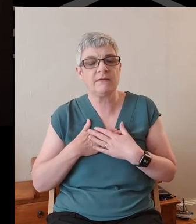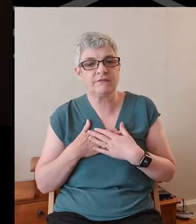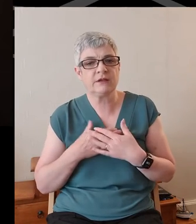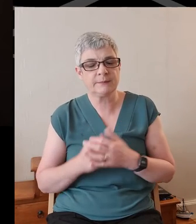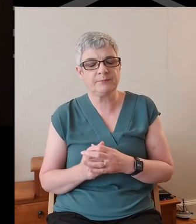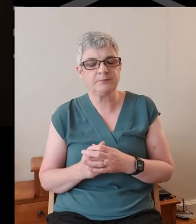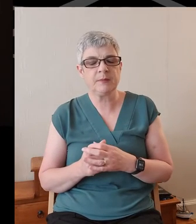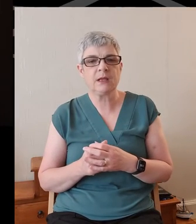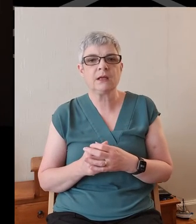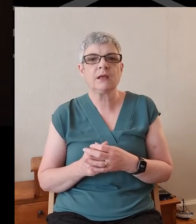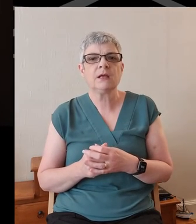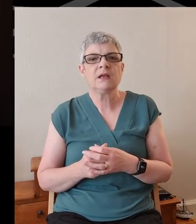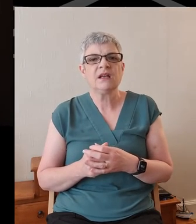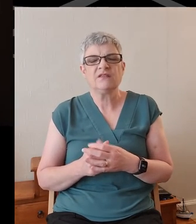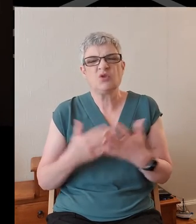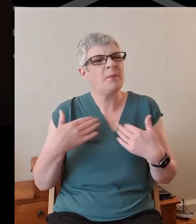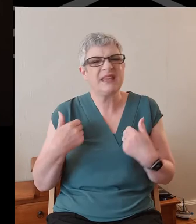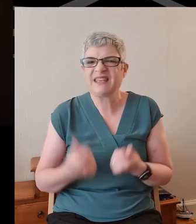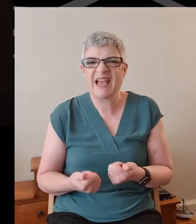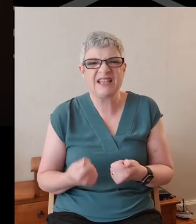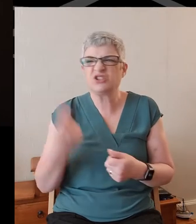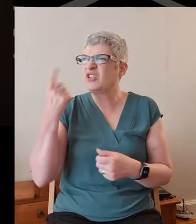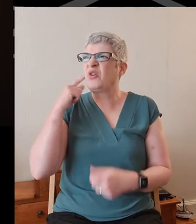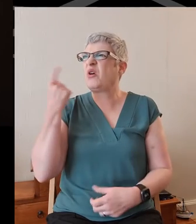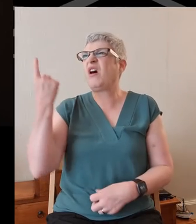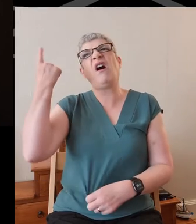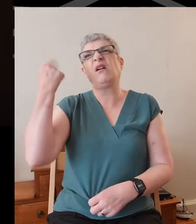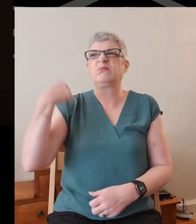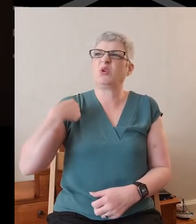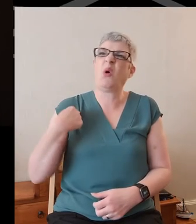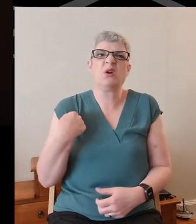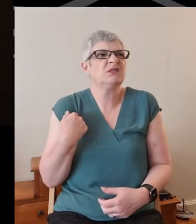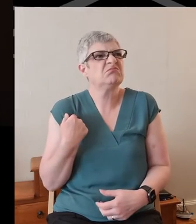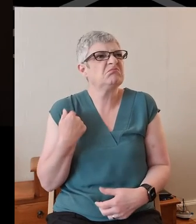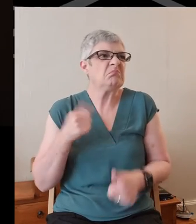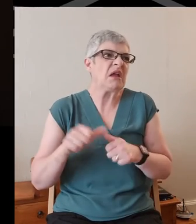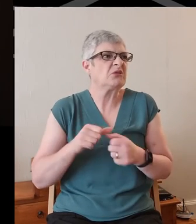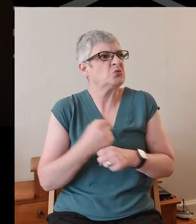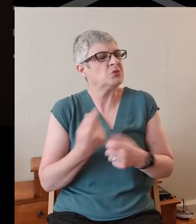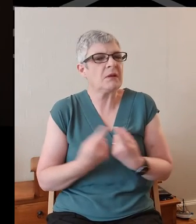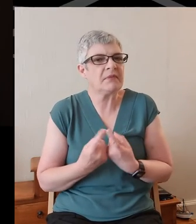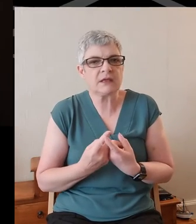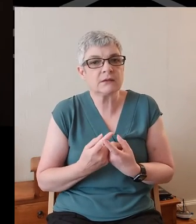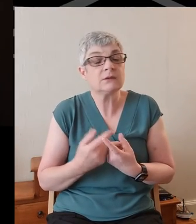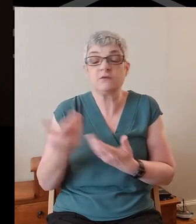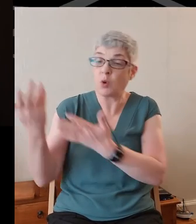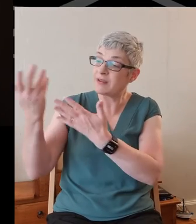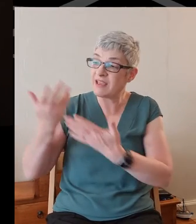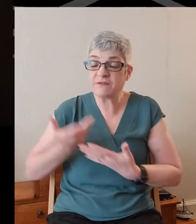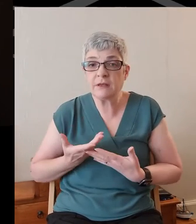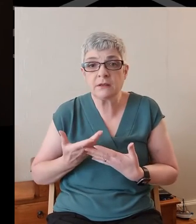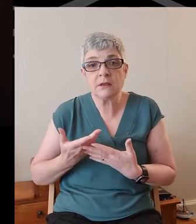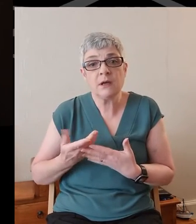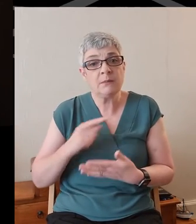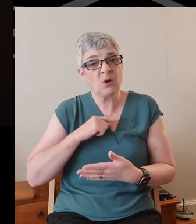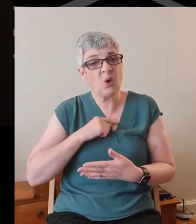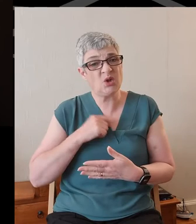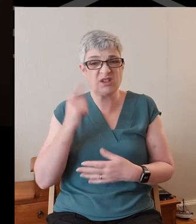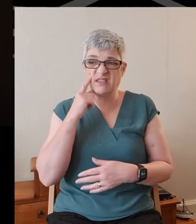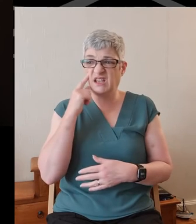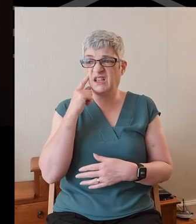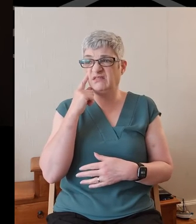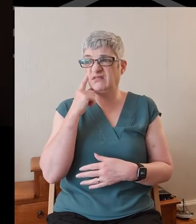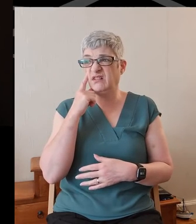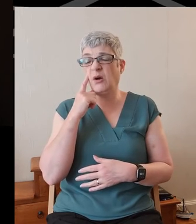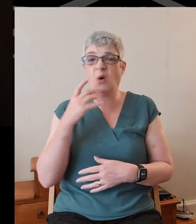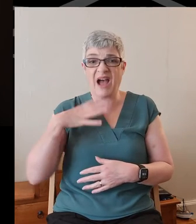You've not been kind because you've thought, oh, I'm God, I better do something. You've not given because you're thinking, oh, if I don't, nobody